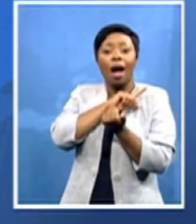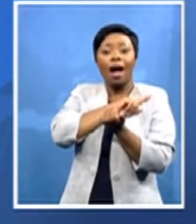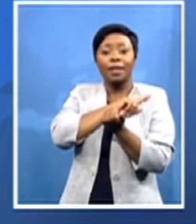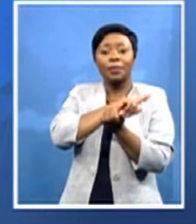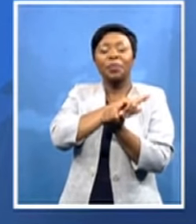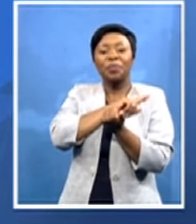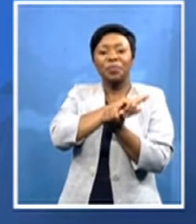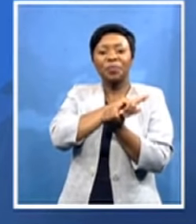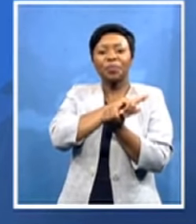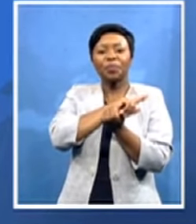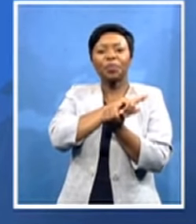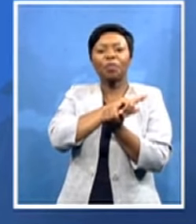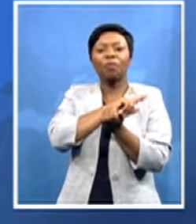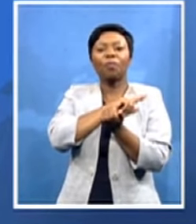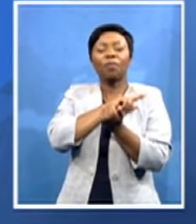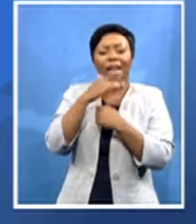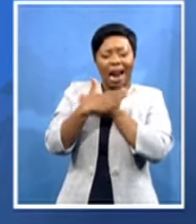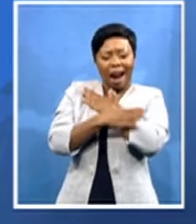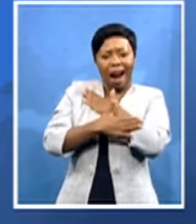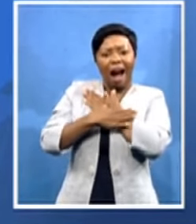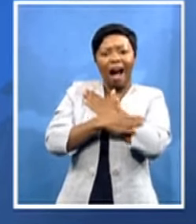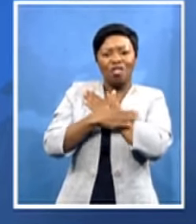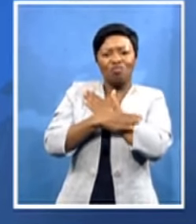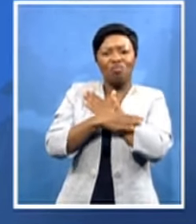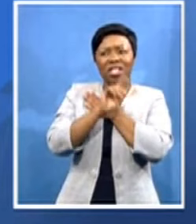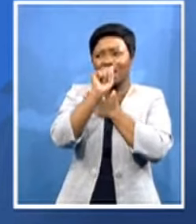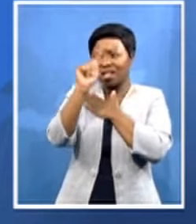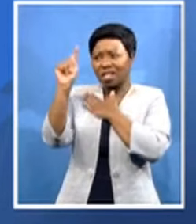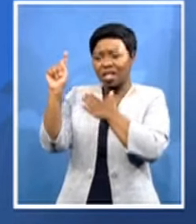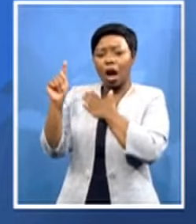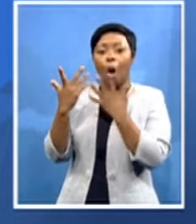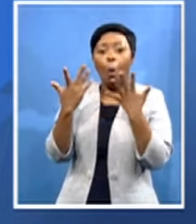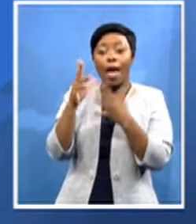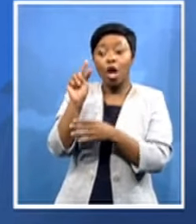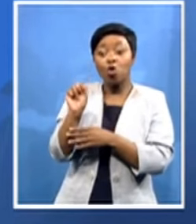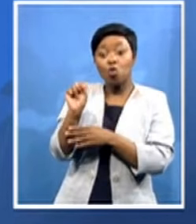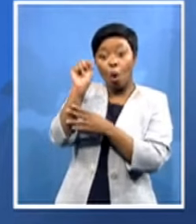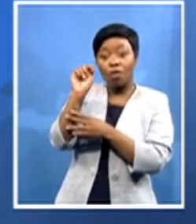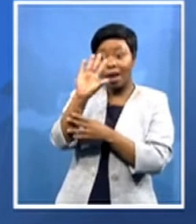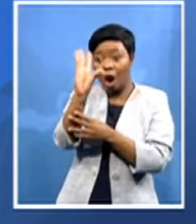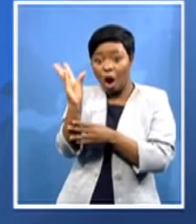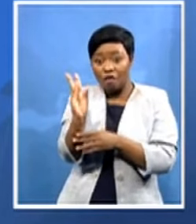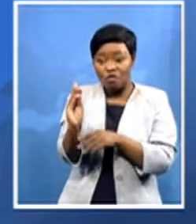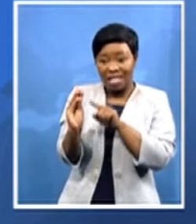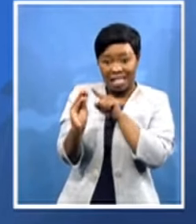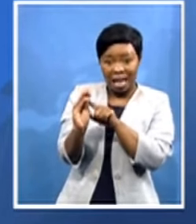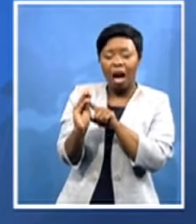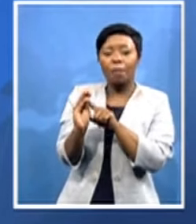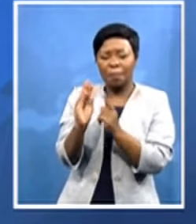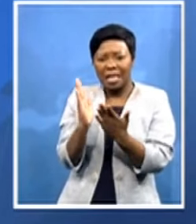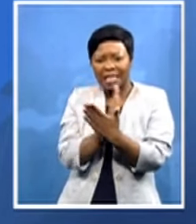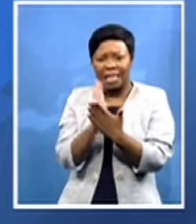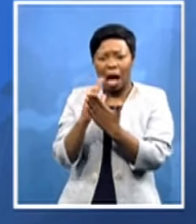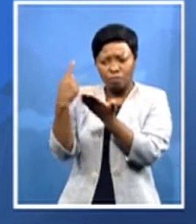in the northern africa and indeed in some other caucuses we have penetrated our